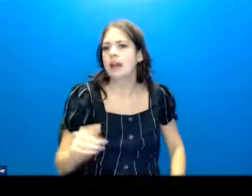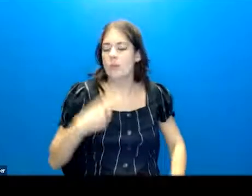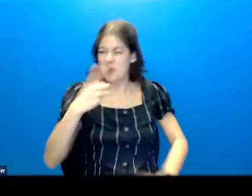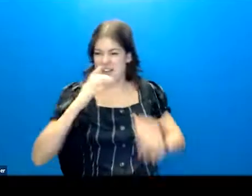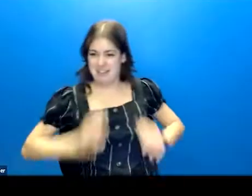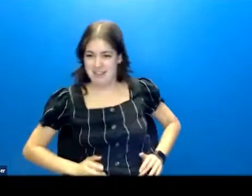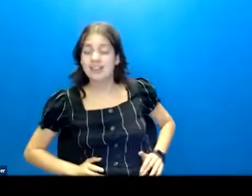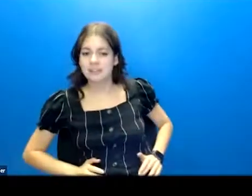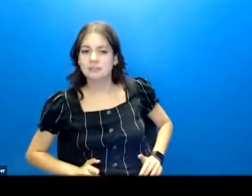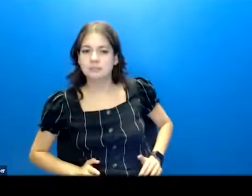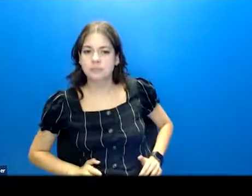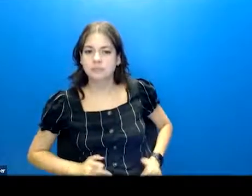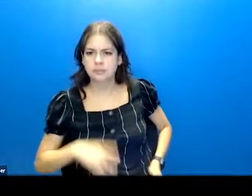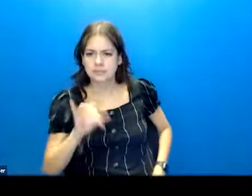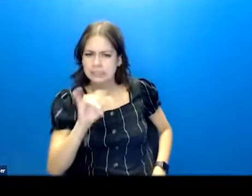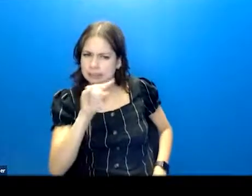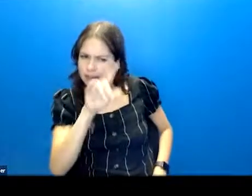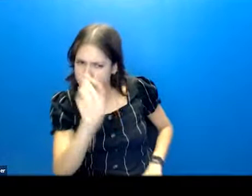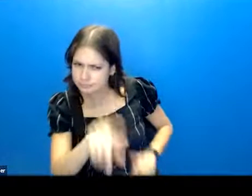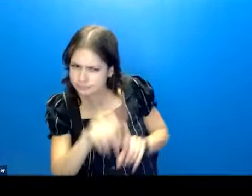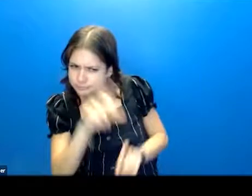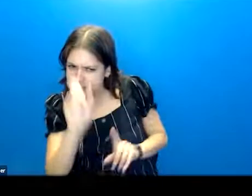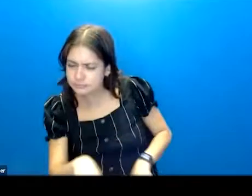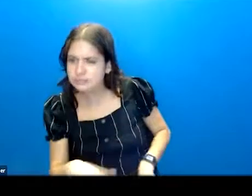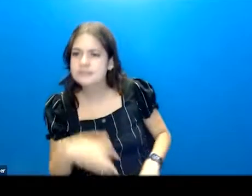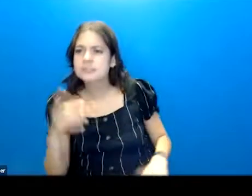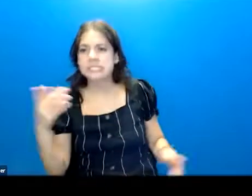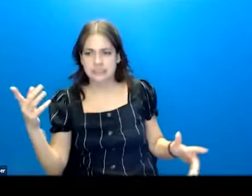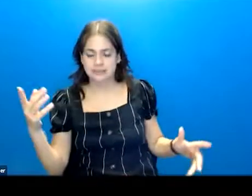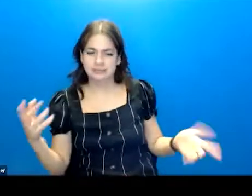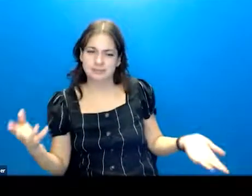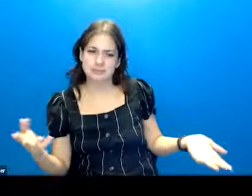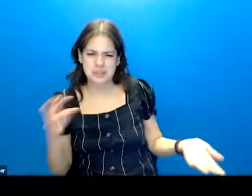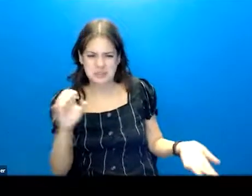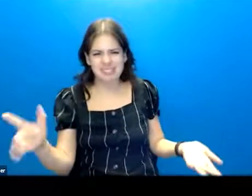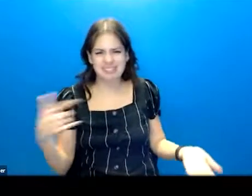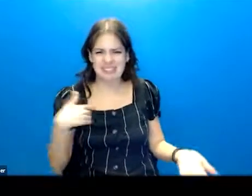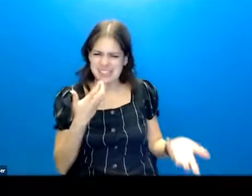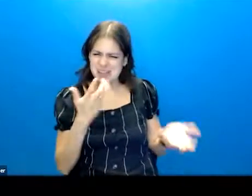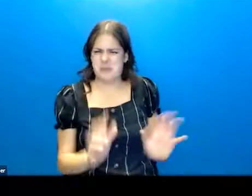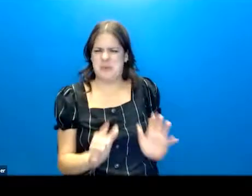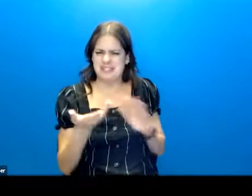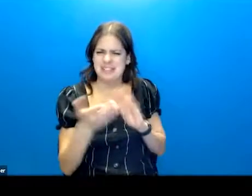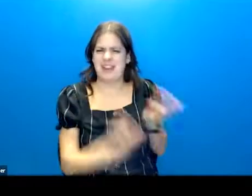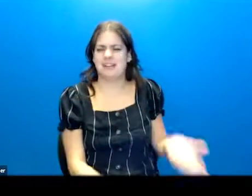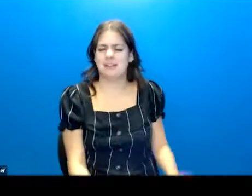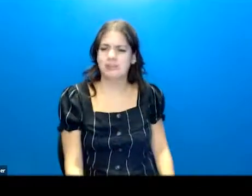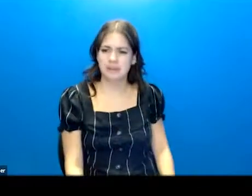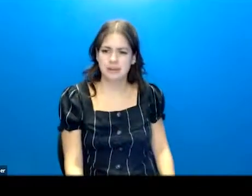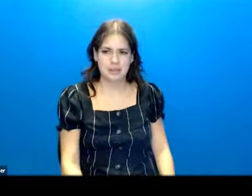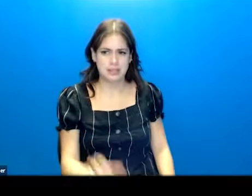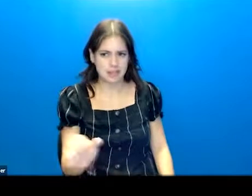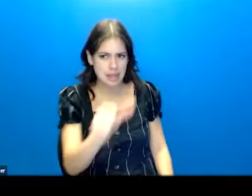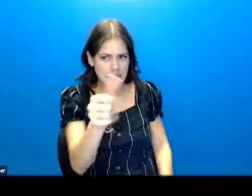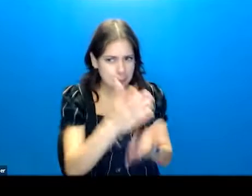client where I was like asking her these questions. And she was like, I didn't want to die. And I was like, did any